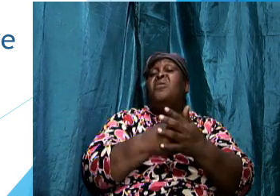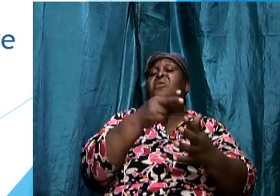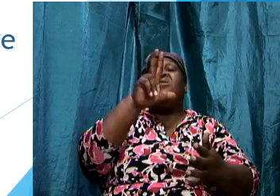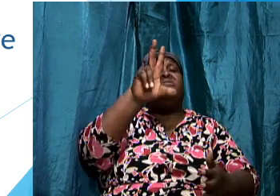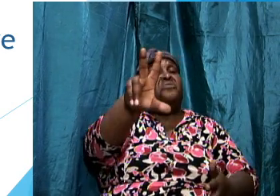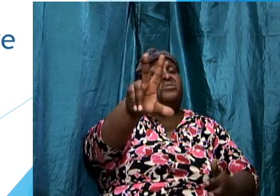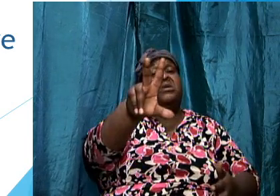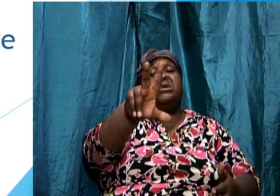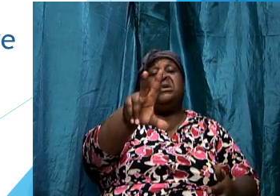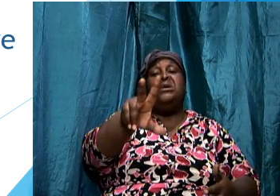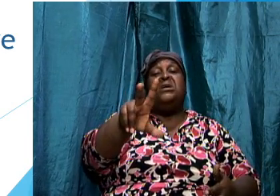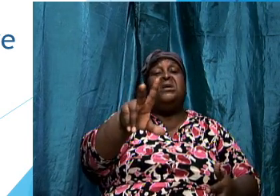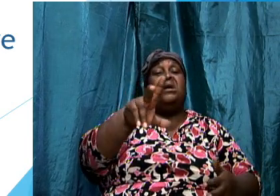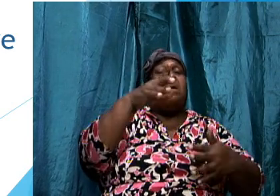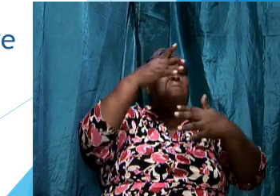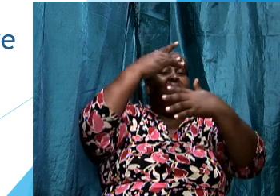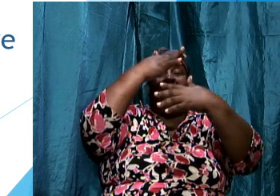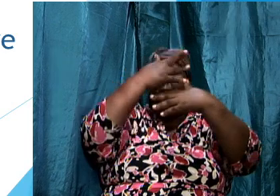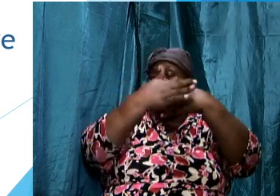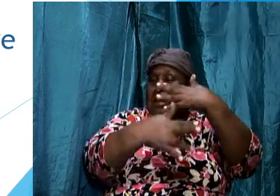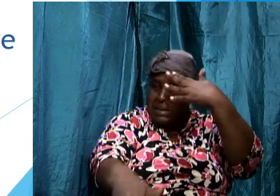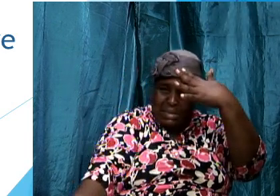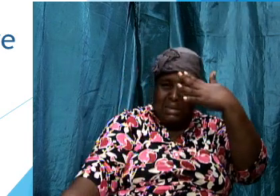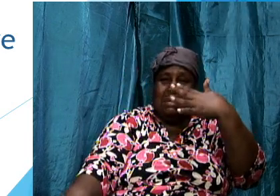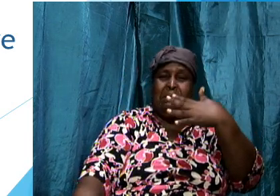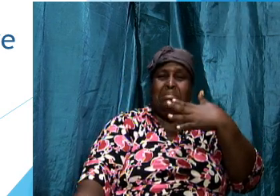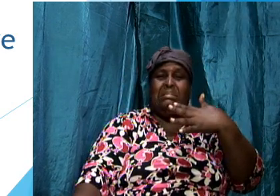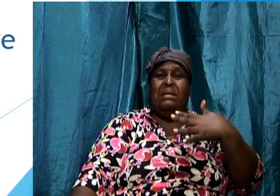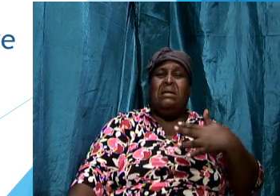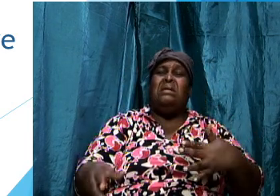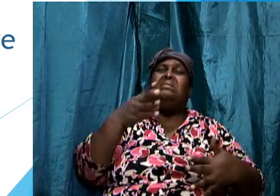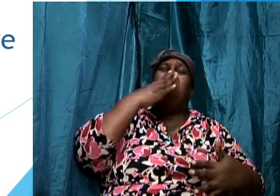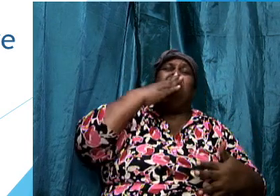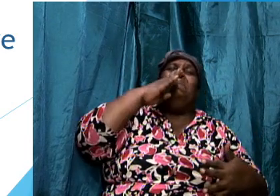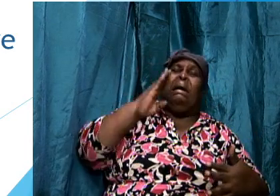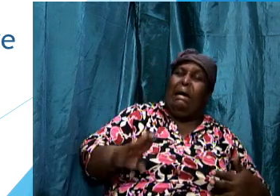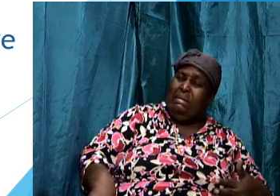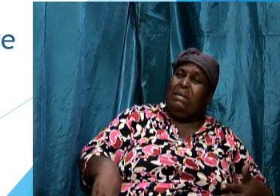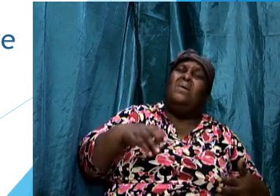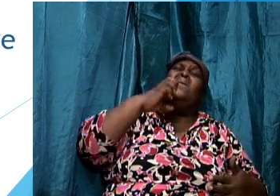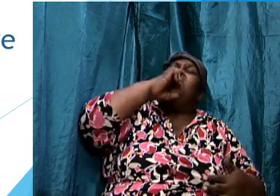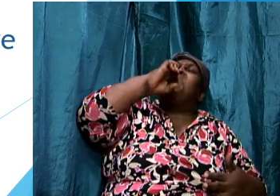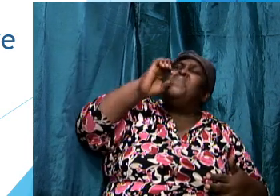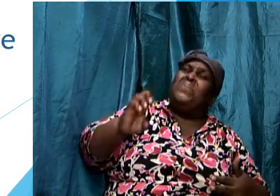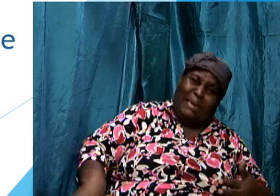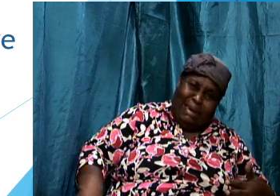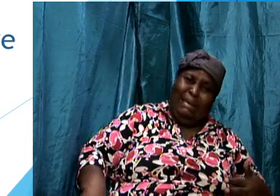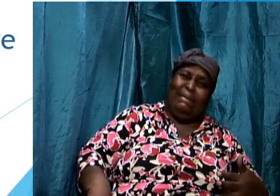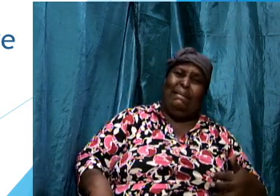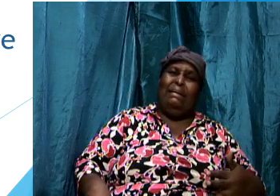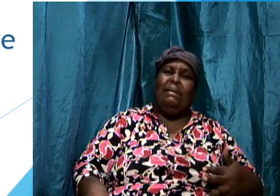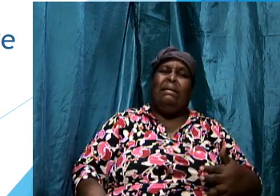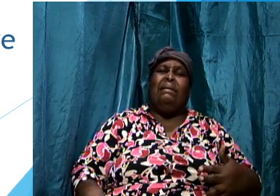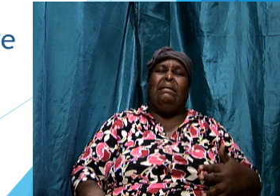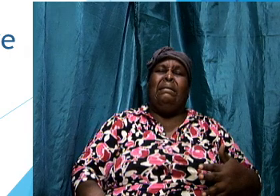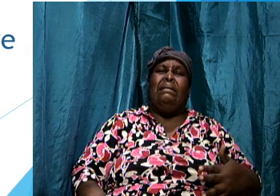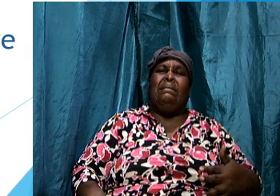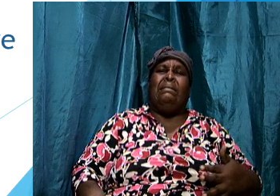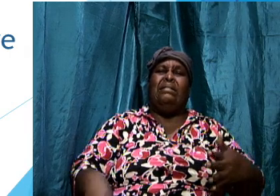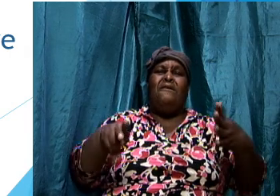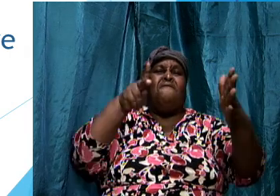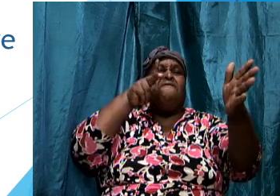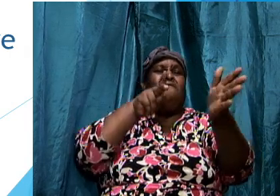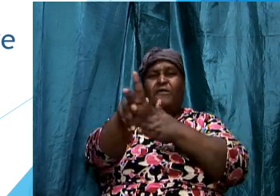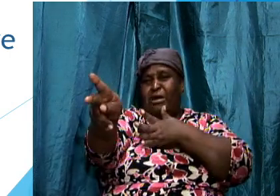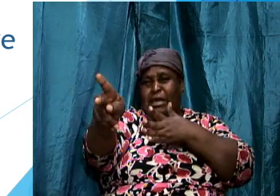above are bloody they are vicious and they are extremely violent